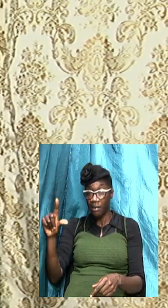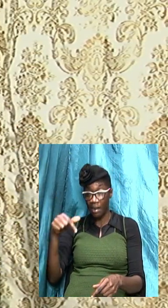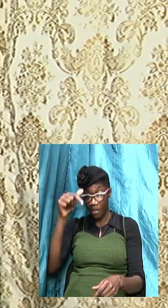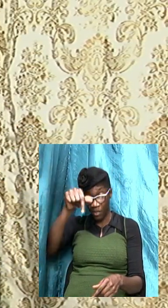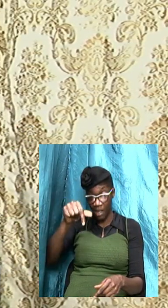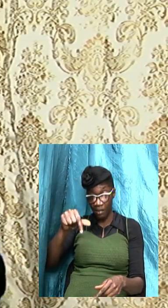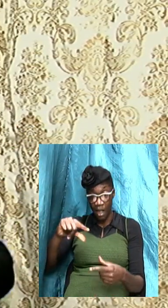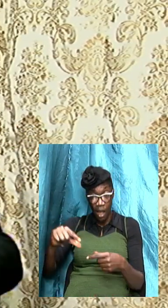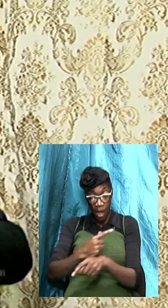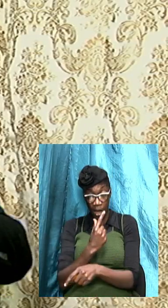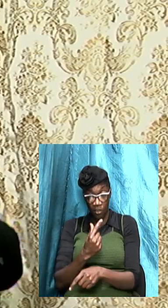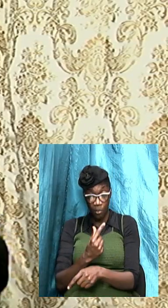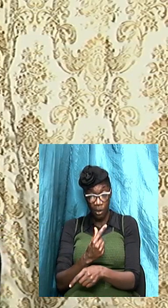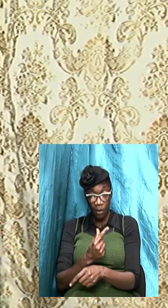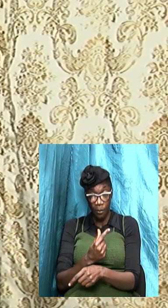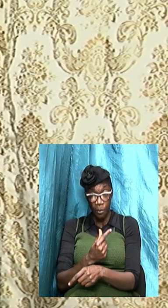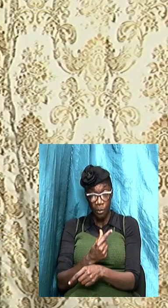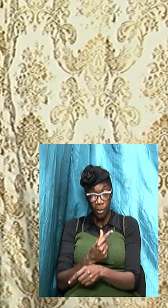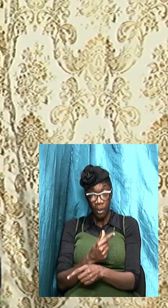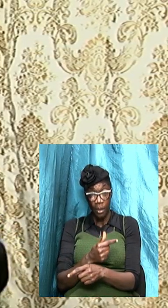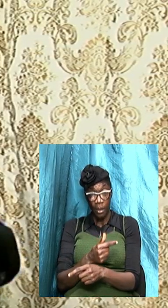you comes